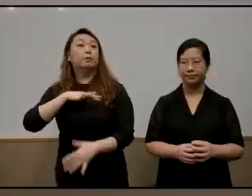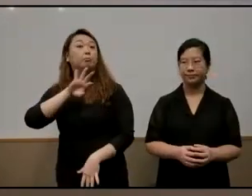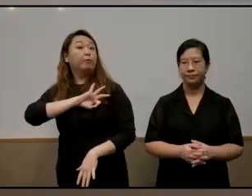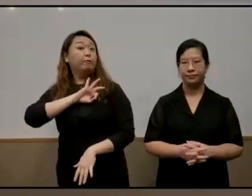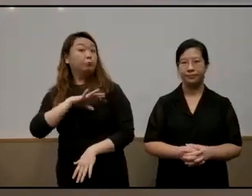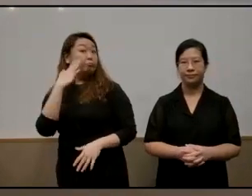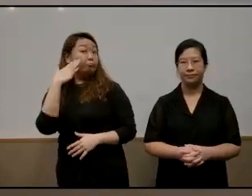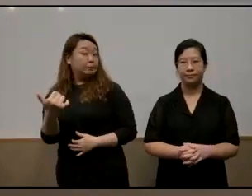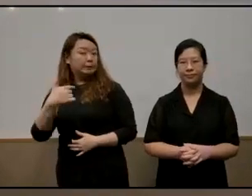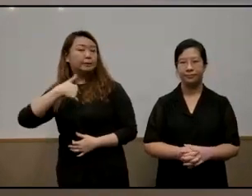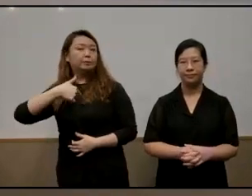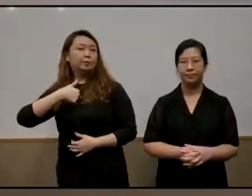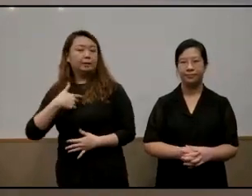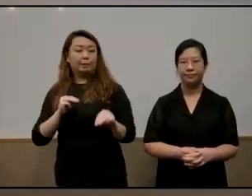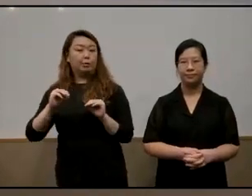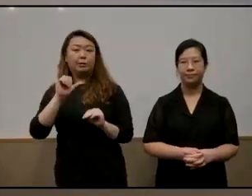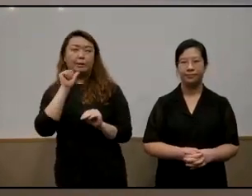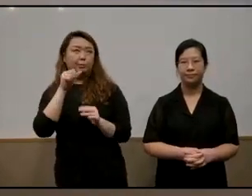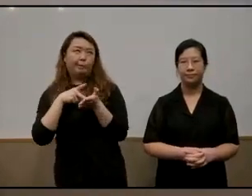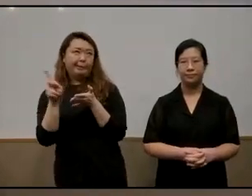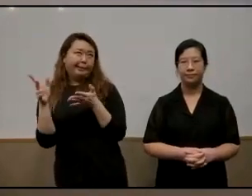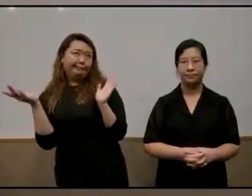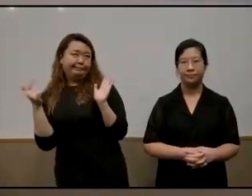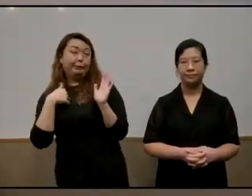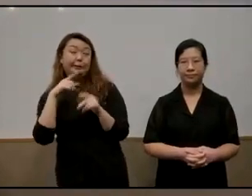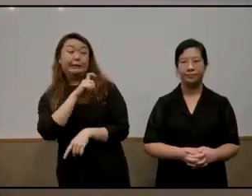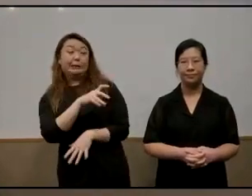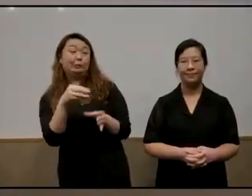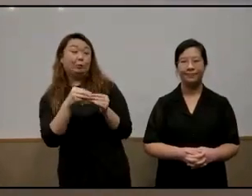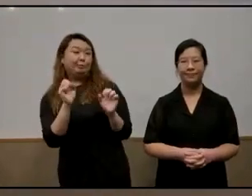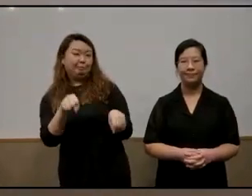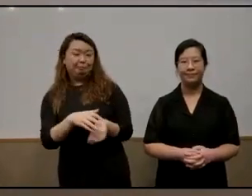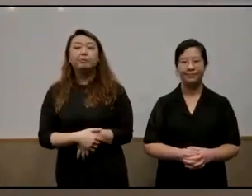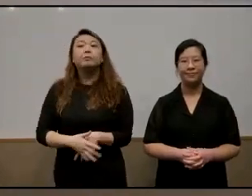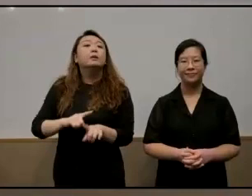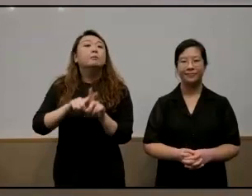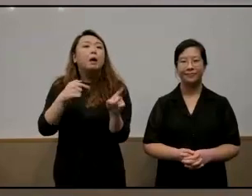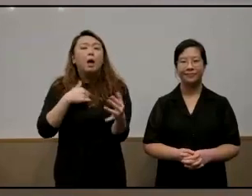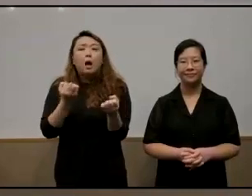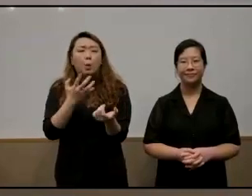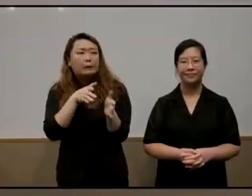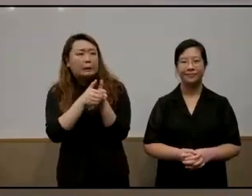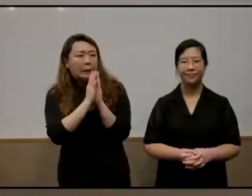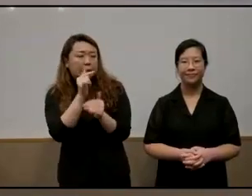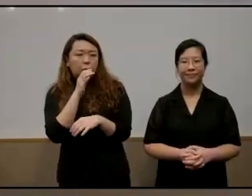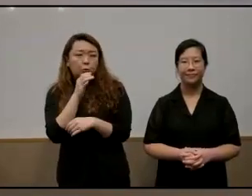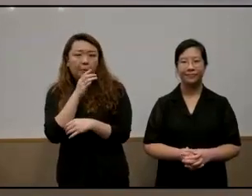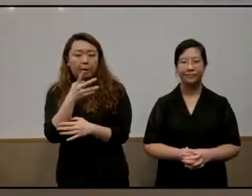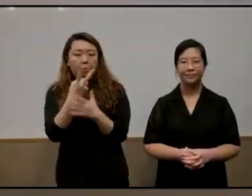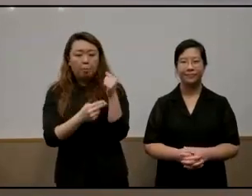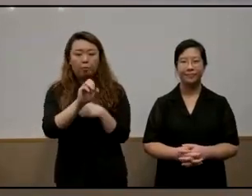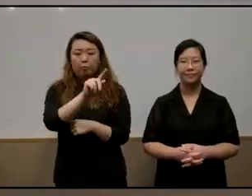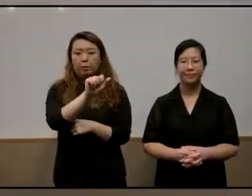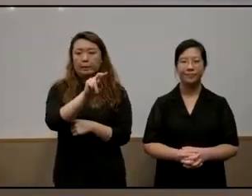well as moderator i don't get paid to do this i get to ask more questions i think i would just like to touch on a comment that both stanley